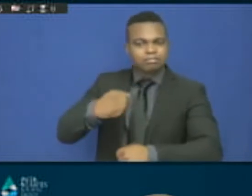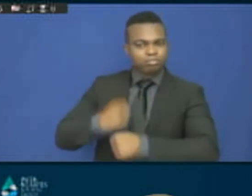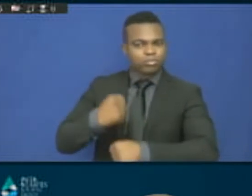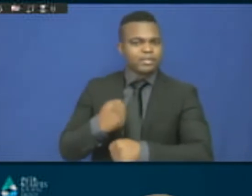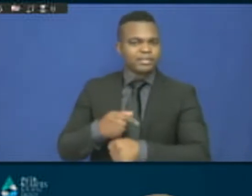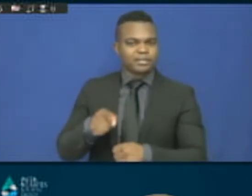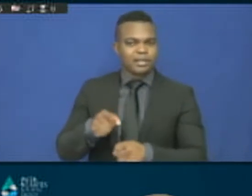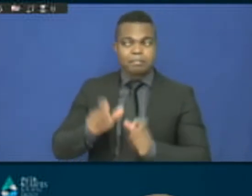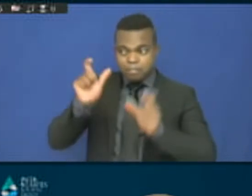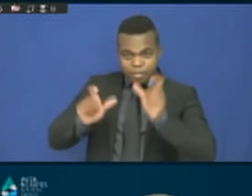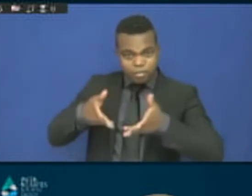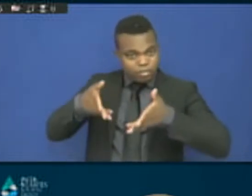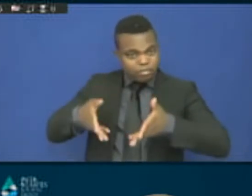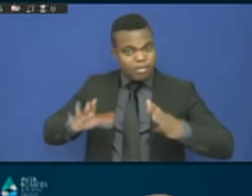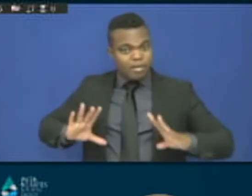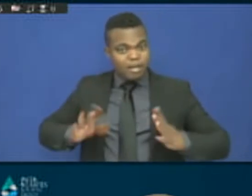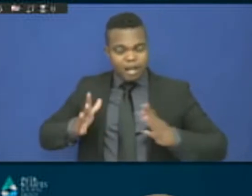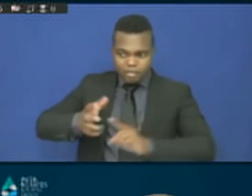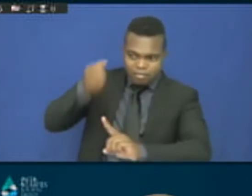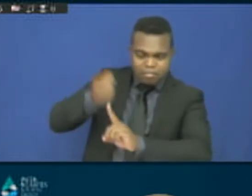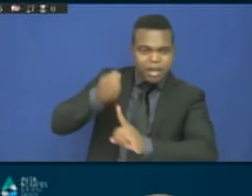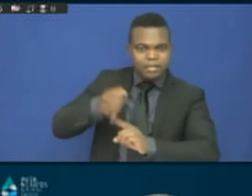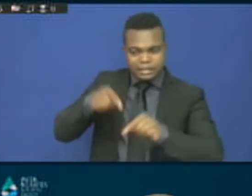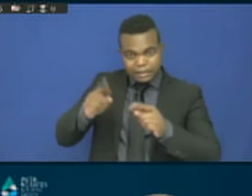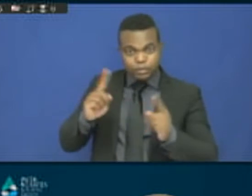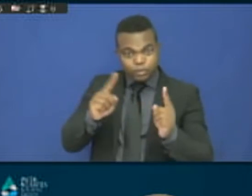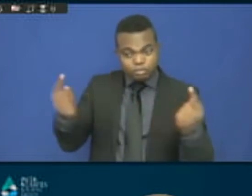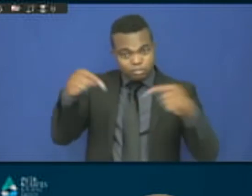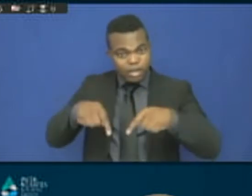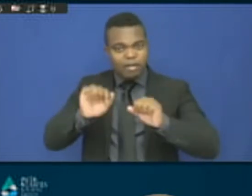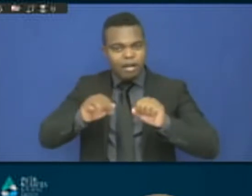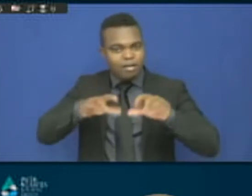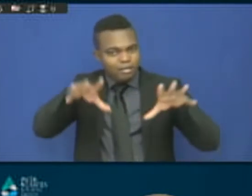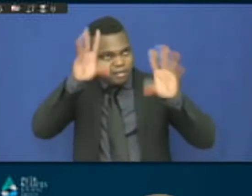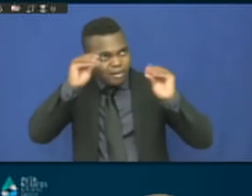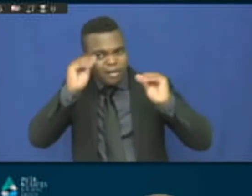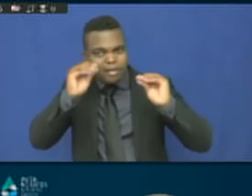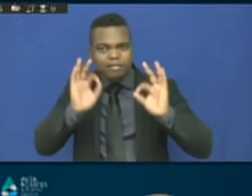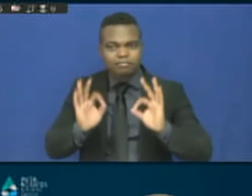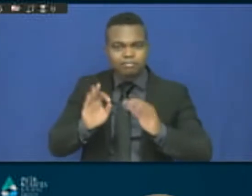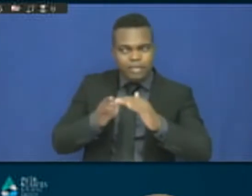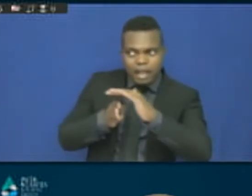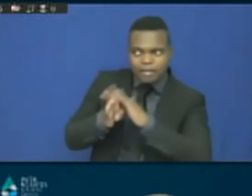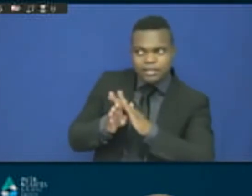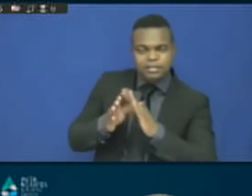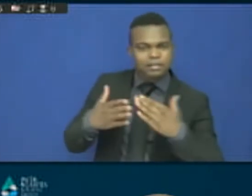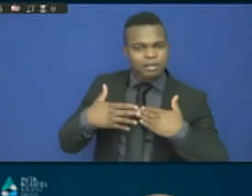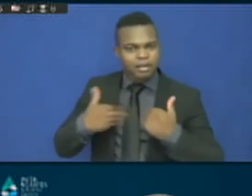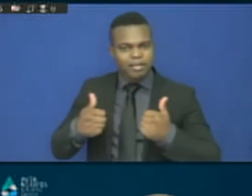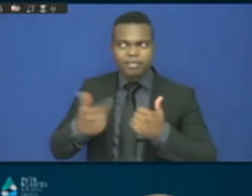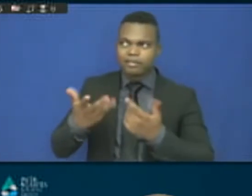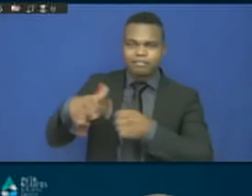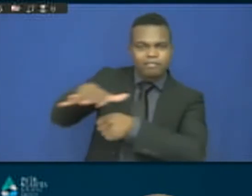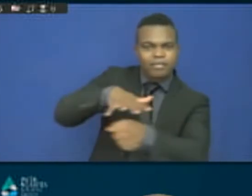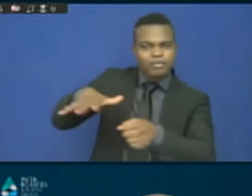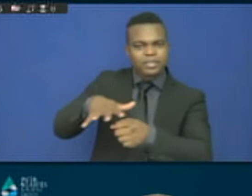are in terms of protecting yourself and your family from disaster. What is the level of air, a clean air